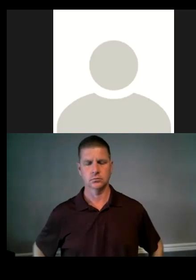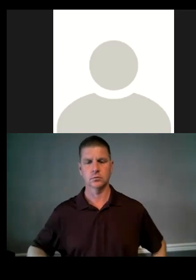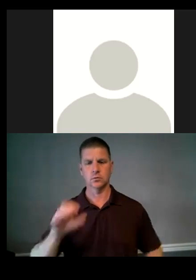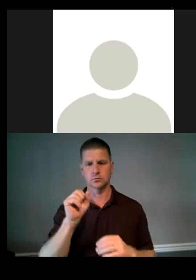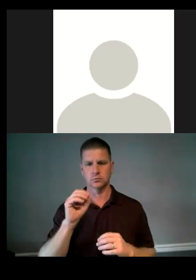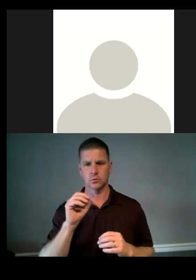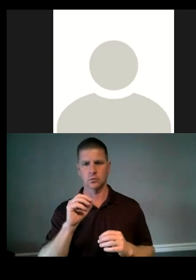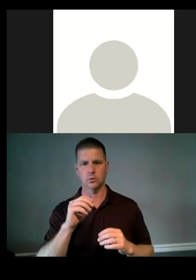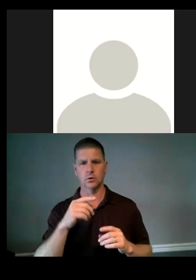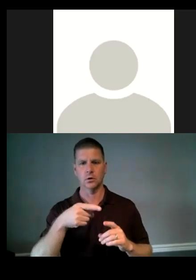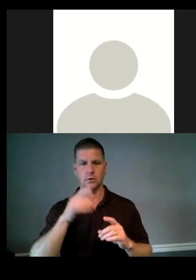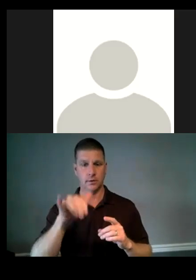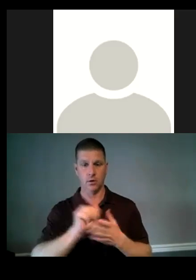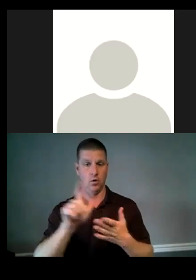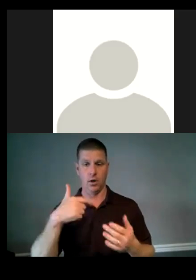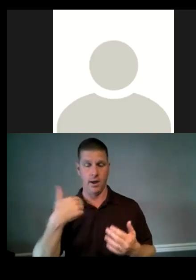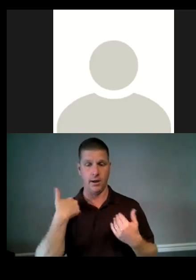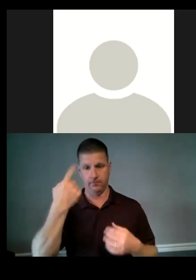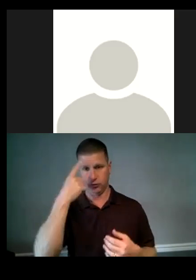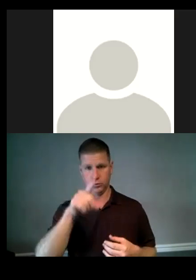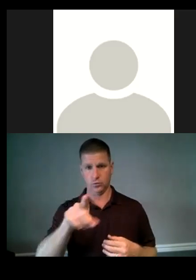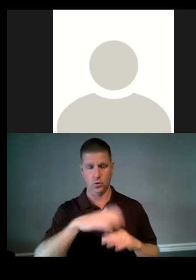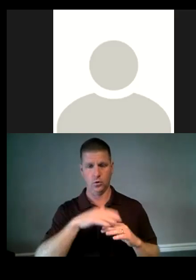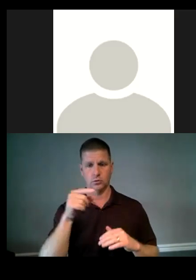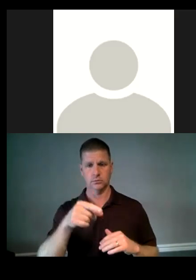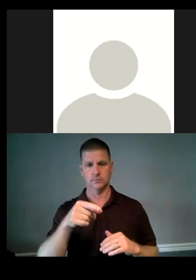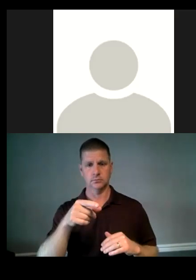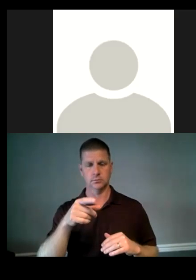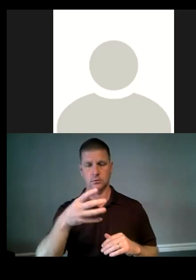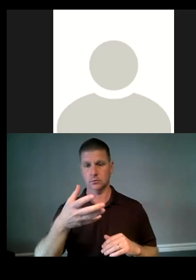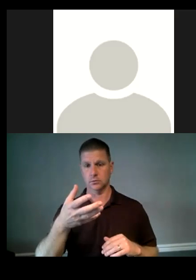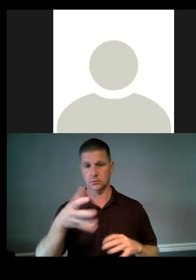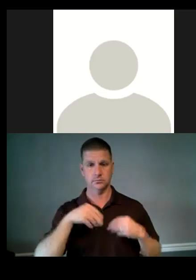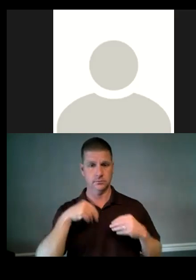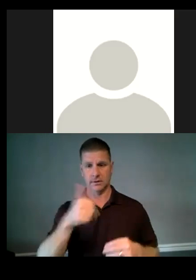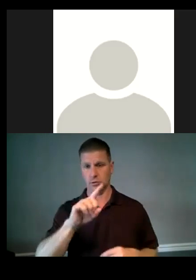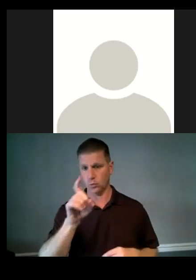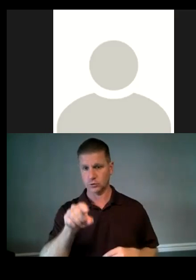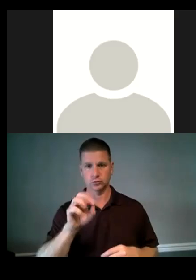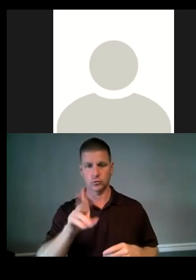so that is all I have for you on this, uh, take any questions or comments.